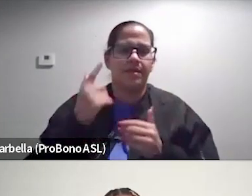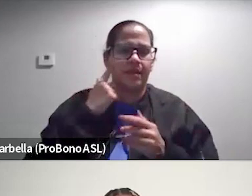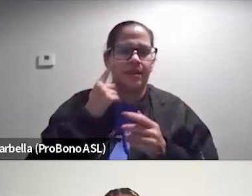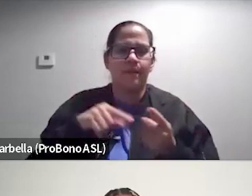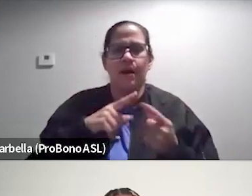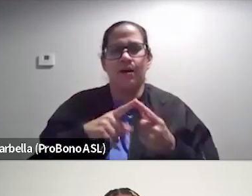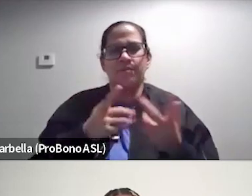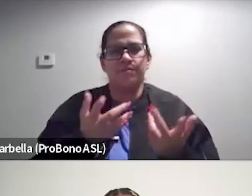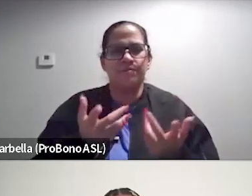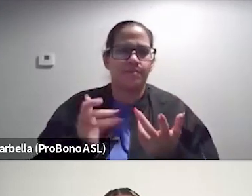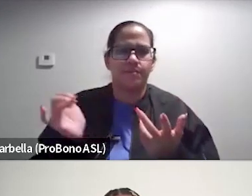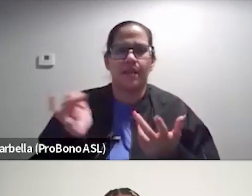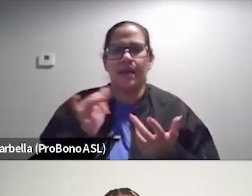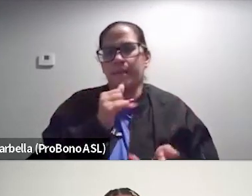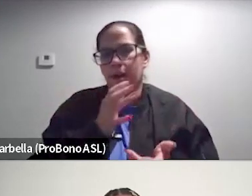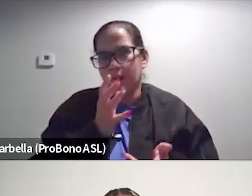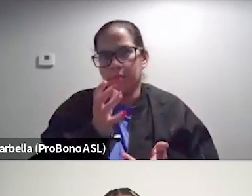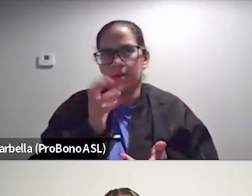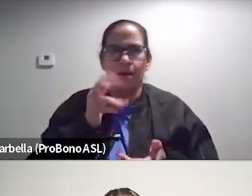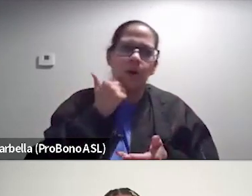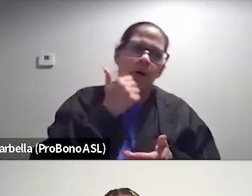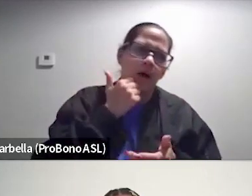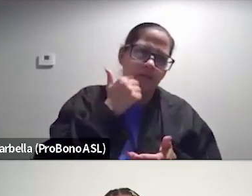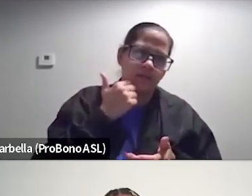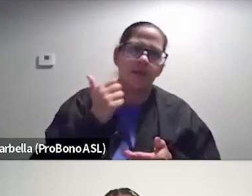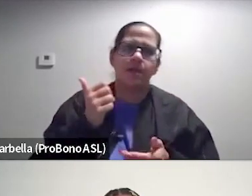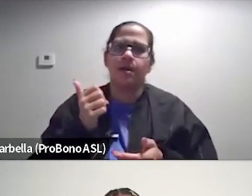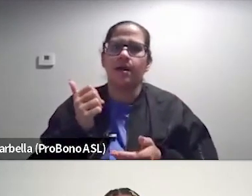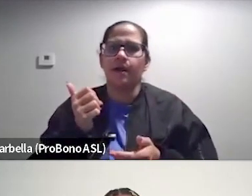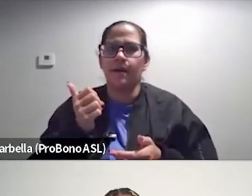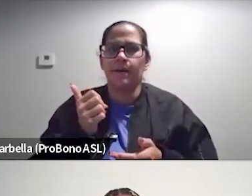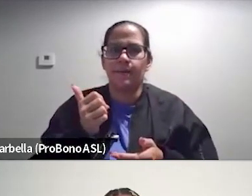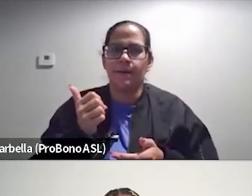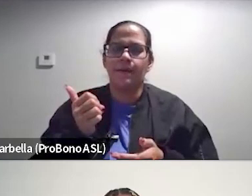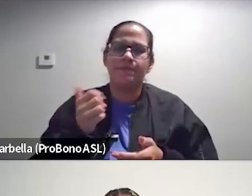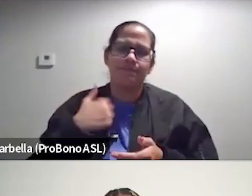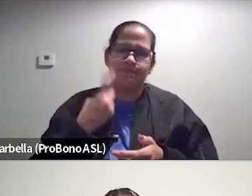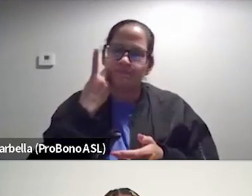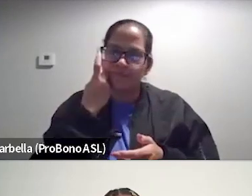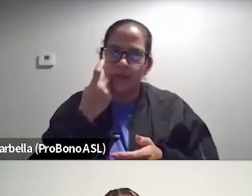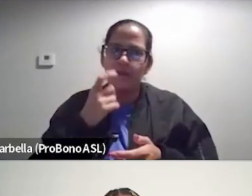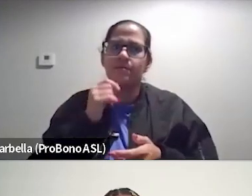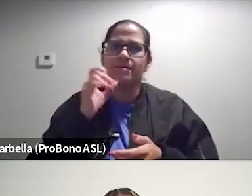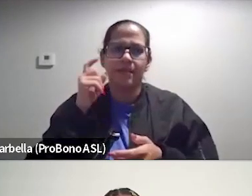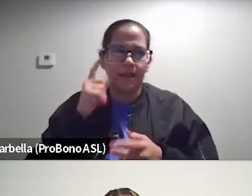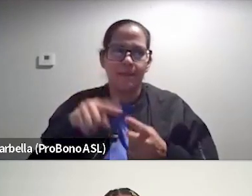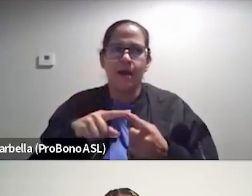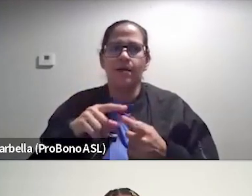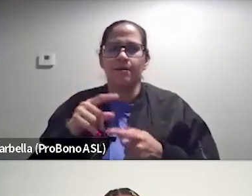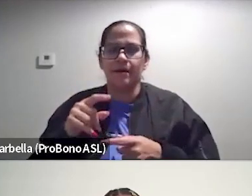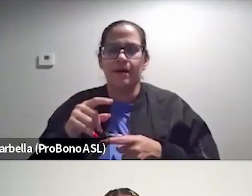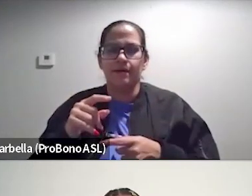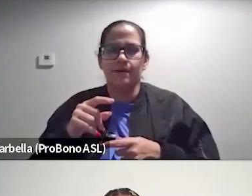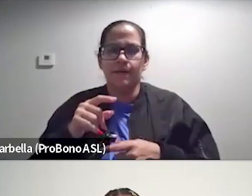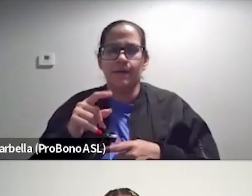you know, like a mama or auntie, or, you know, I even recently was thinking about like, as I identify with